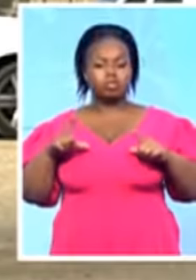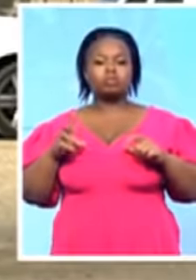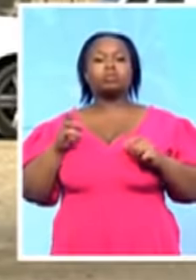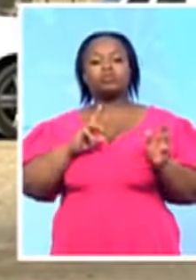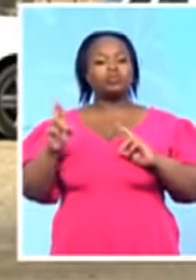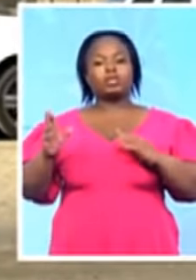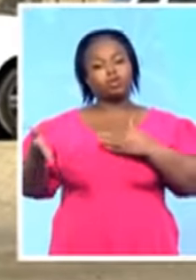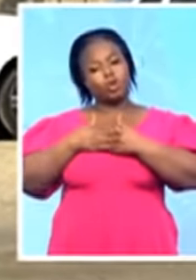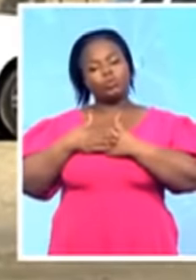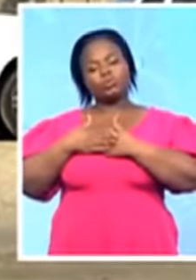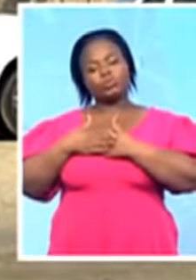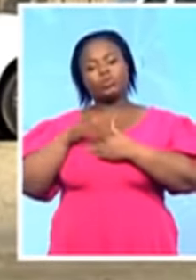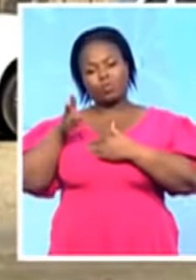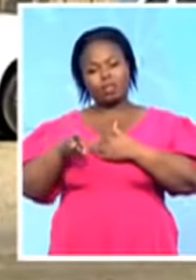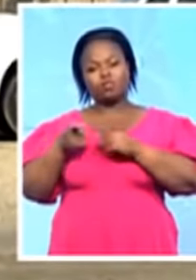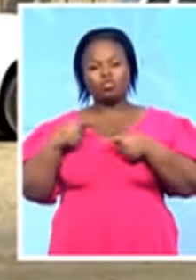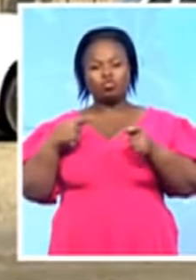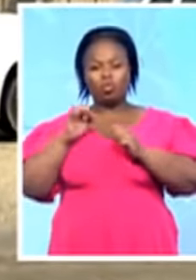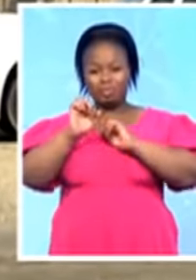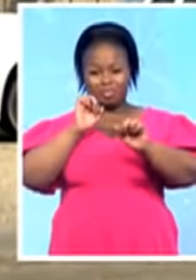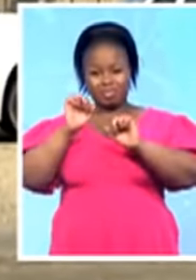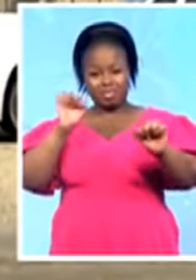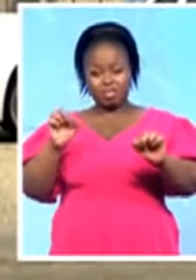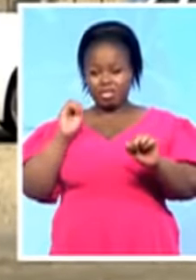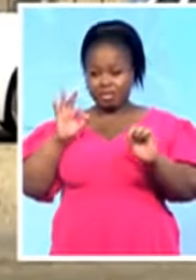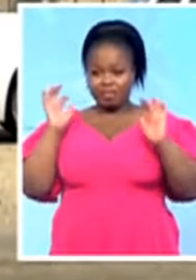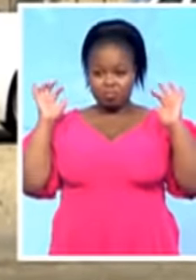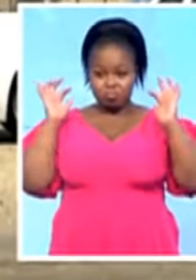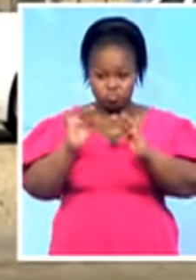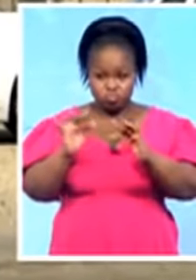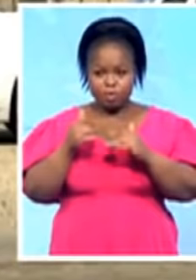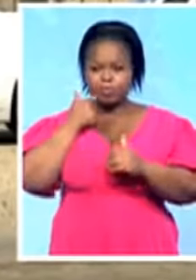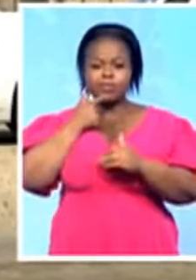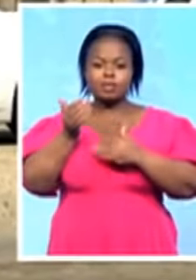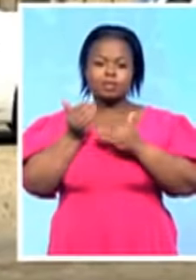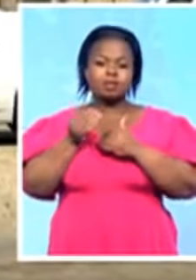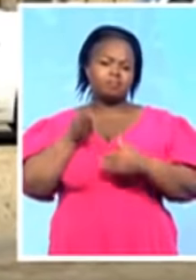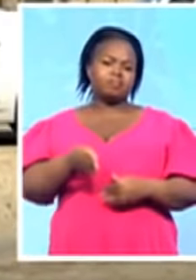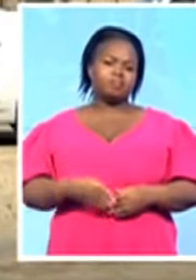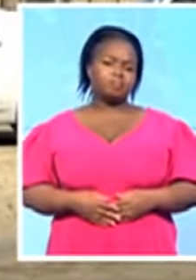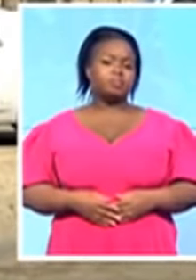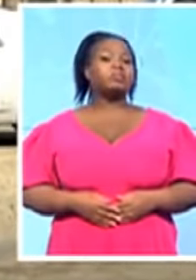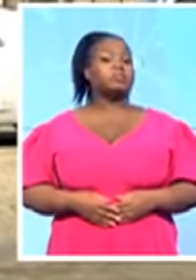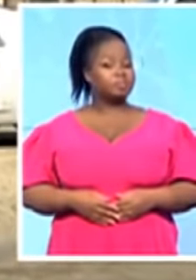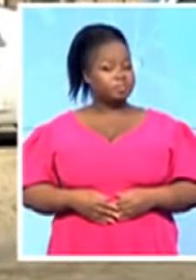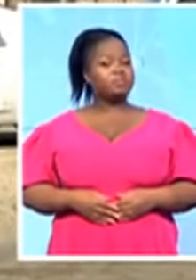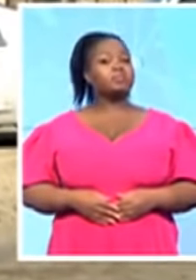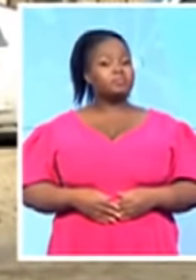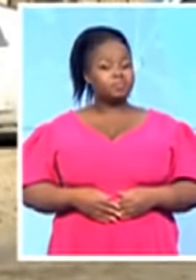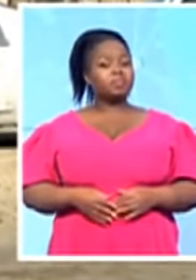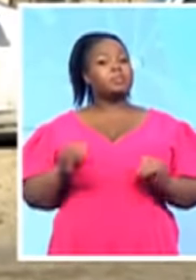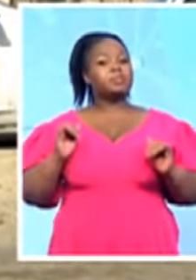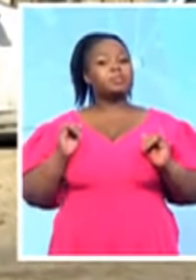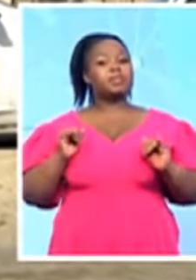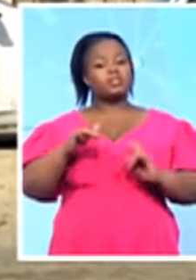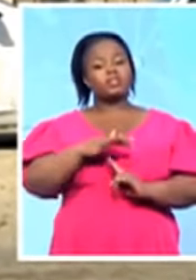if there are groups or looters that approach. So really, really a tense situation and the